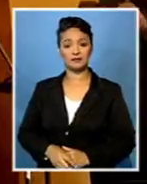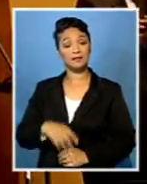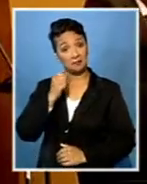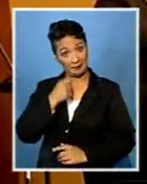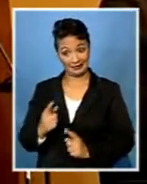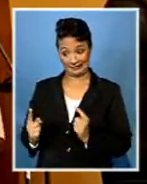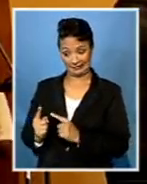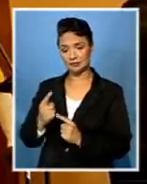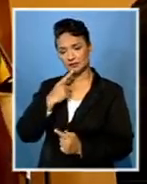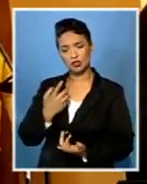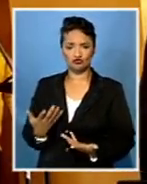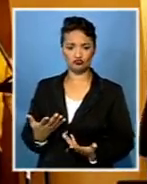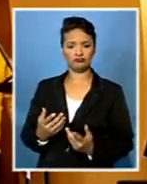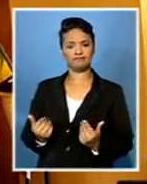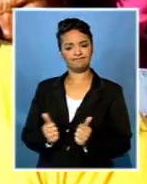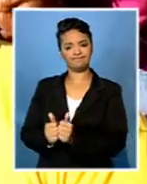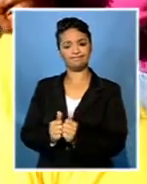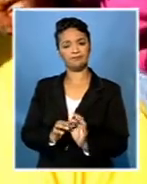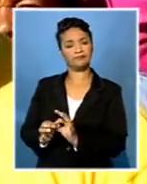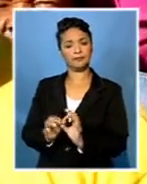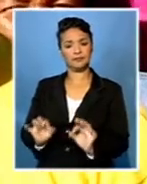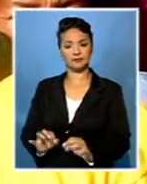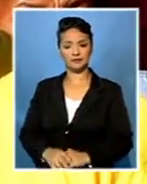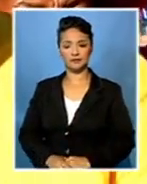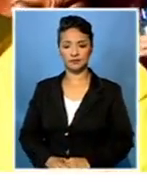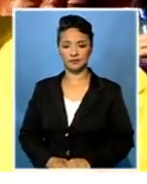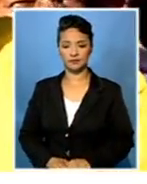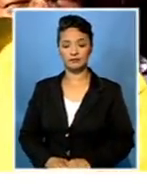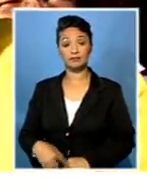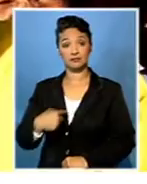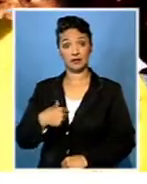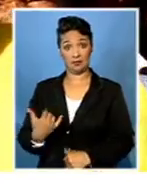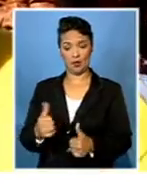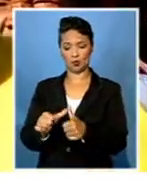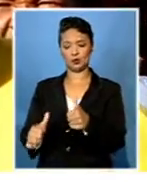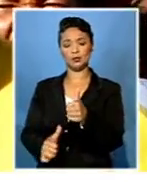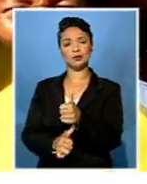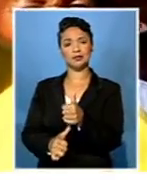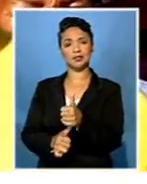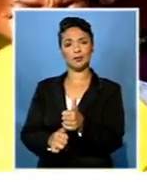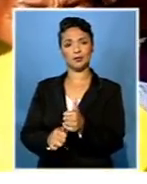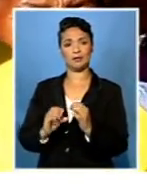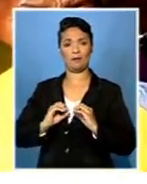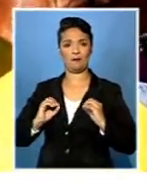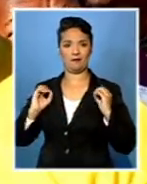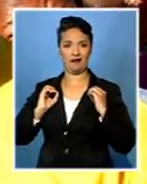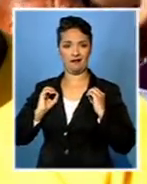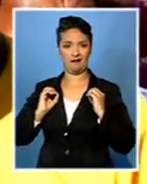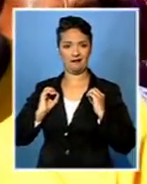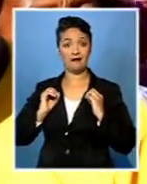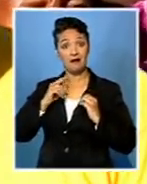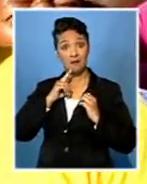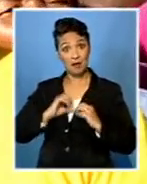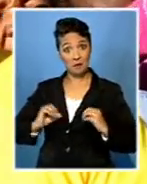working relationship with Trollip is now healthy. It's healthy because I'm the deputy executive mayor. He's the executive mayor. What more do you want?